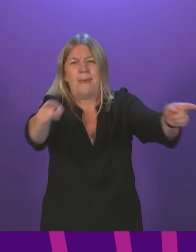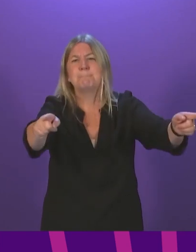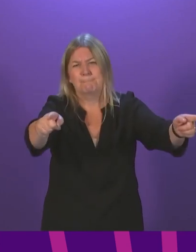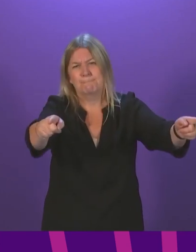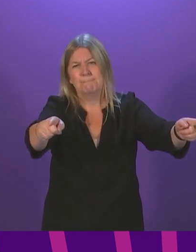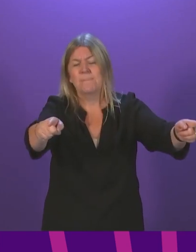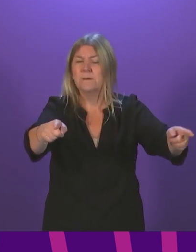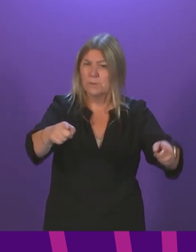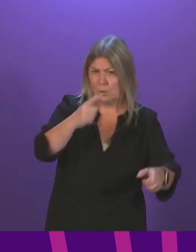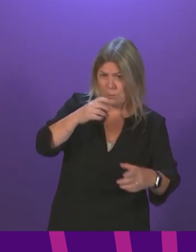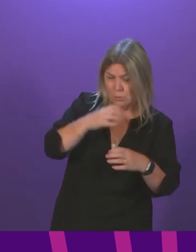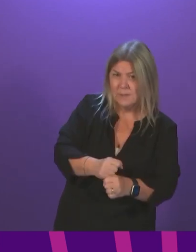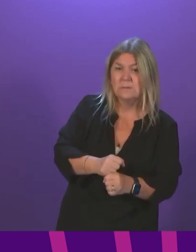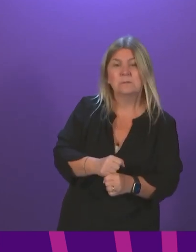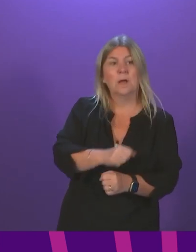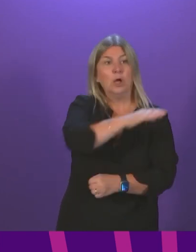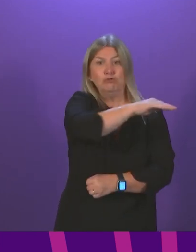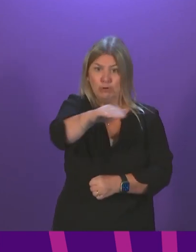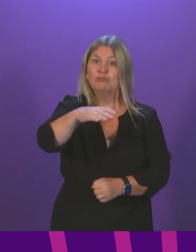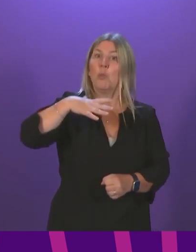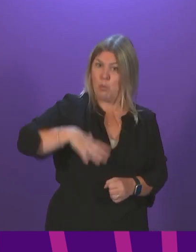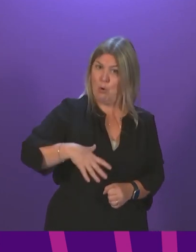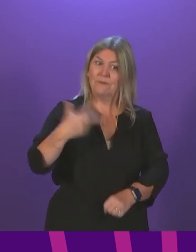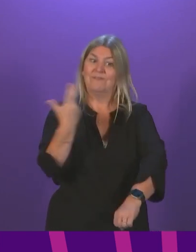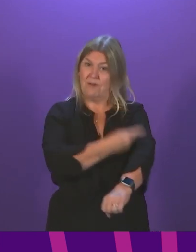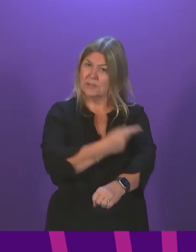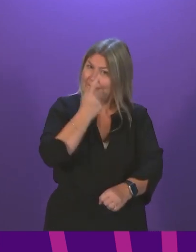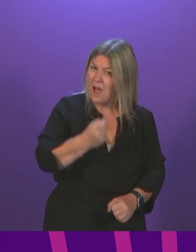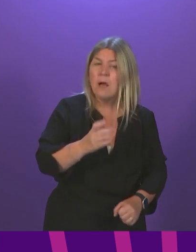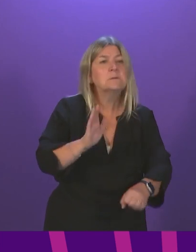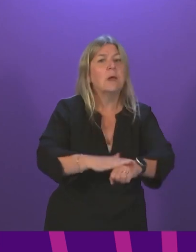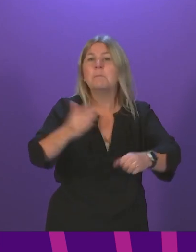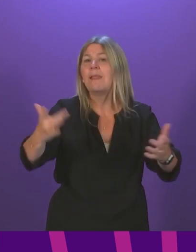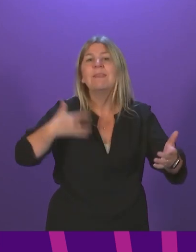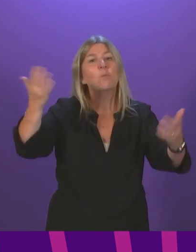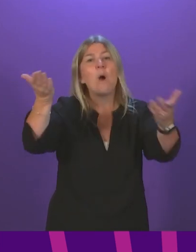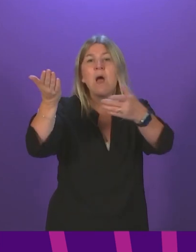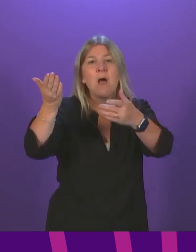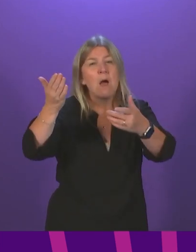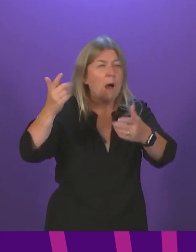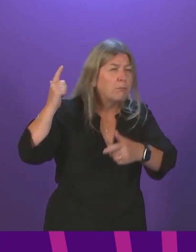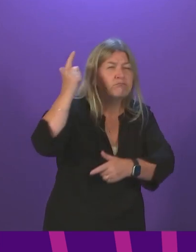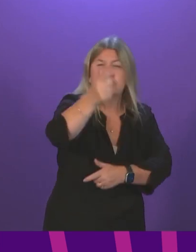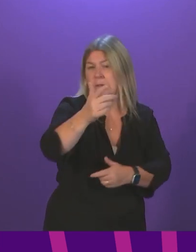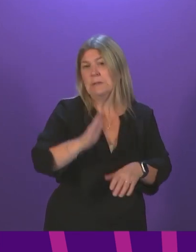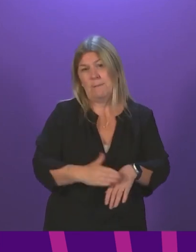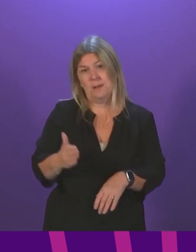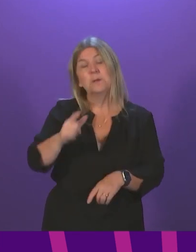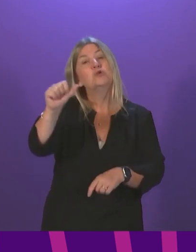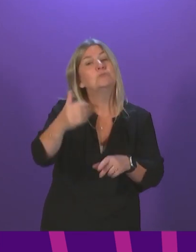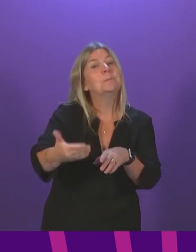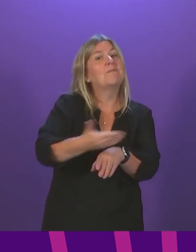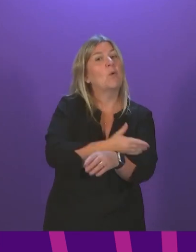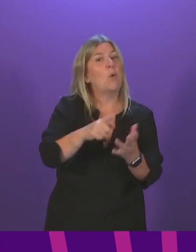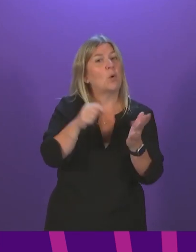that every child that wants a vaccine will be able to get it, that they can get it at school and that they should get it before the October holidays?